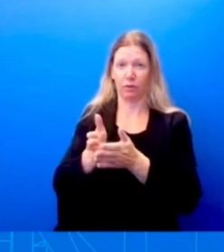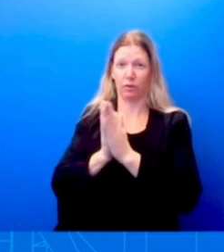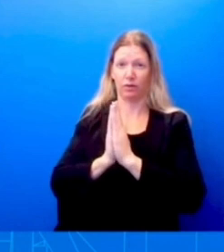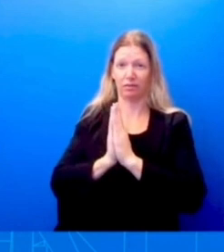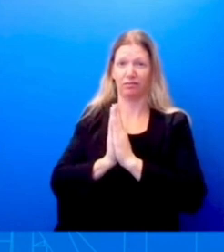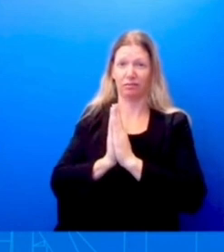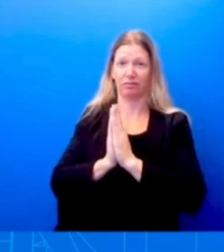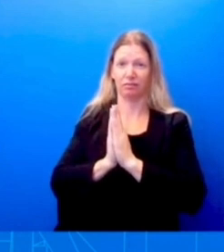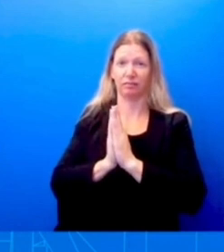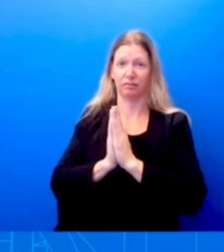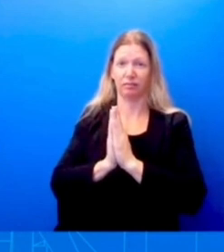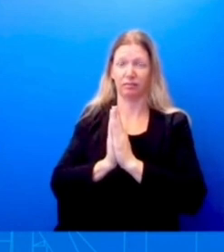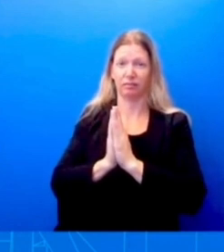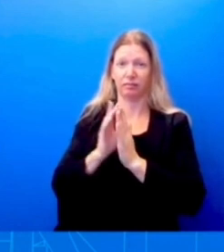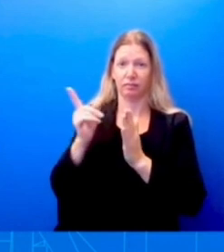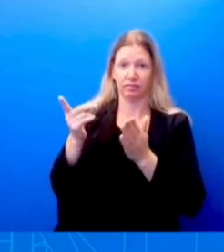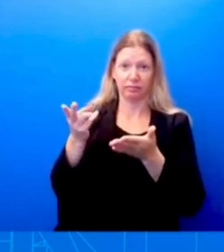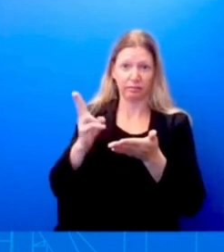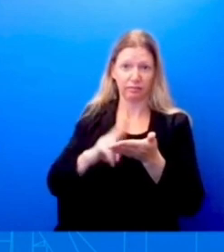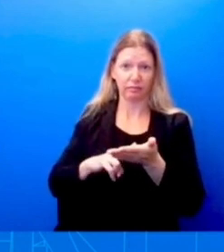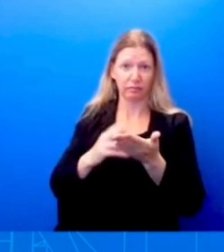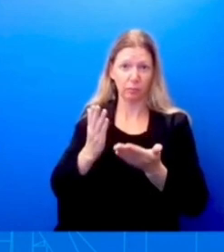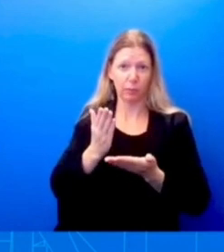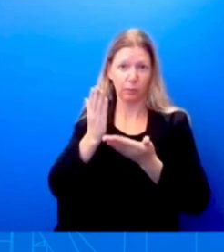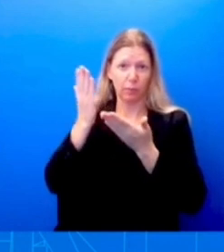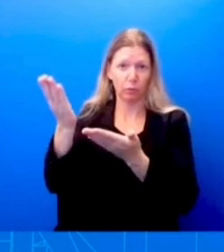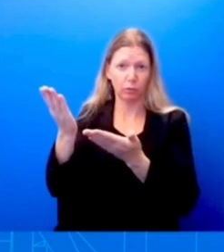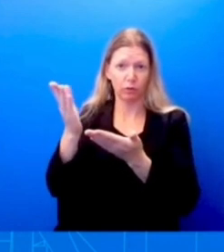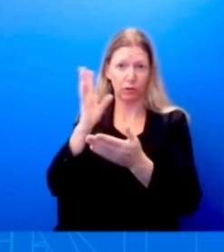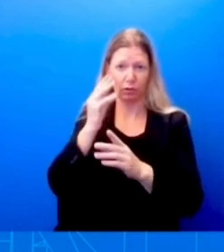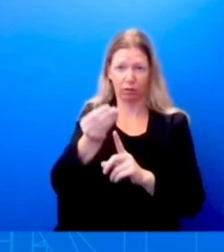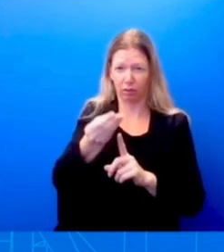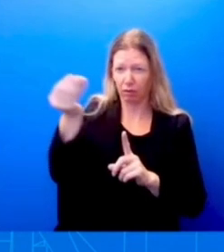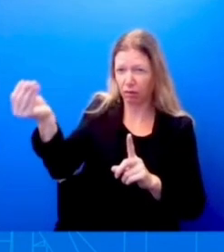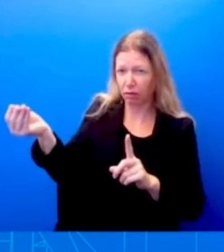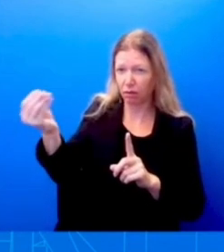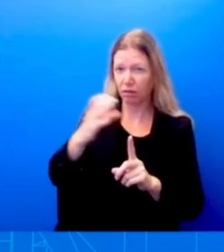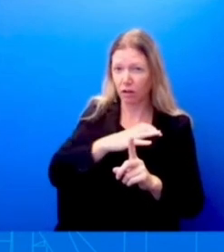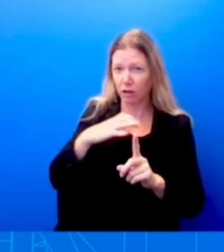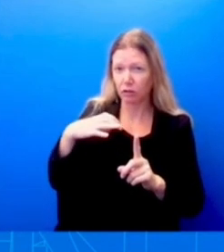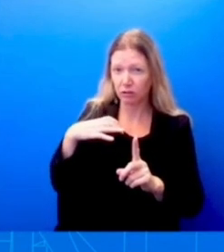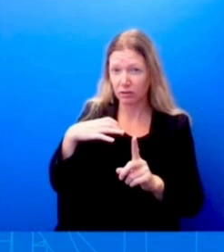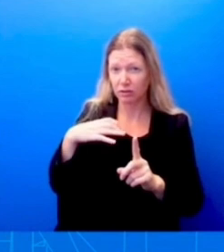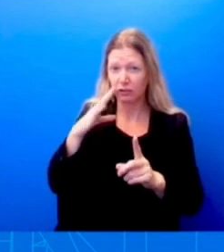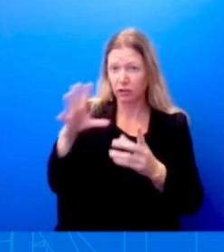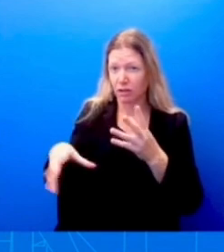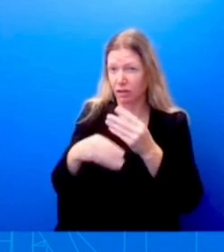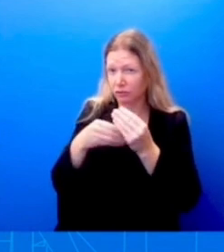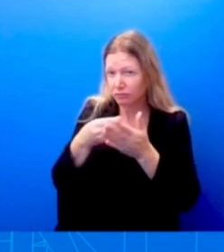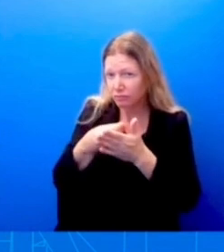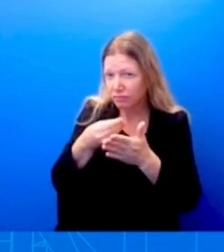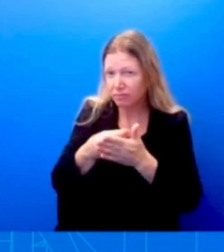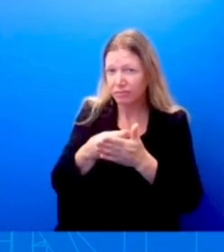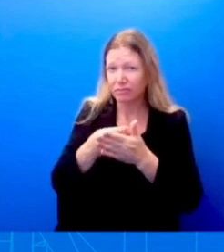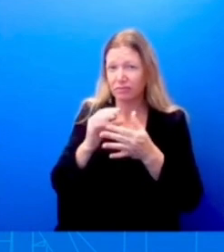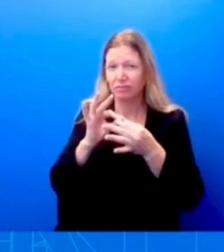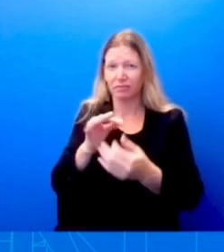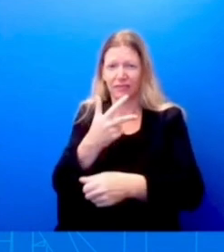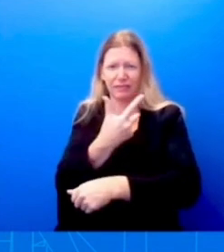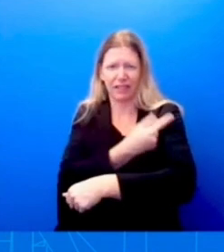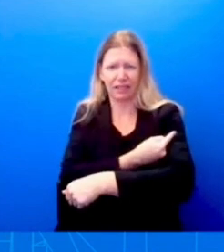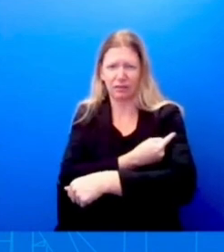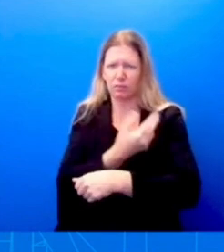in a proposal to present to Congress a request for additional funding for a new vaccine. Why was that not included in the $40 billion supplemental